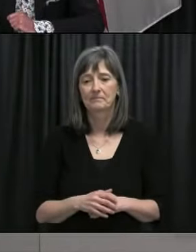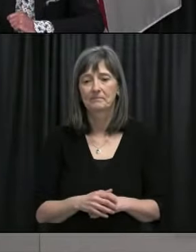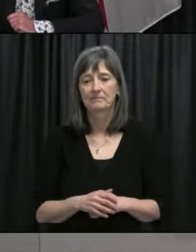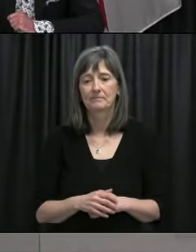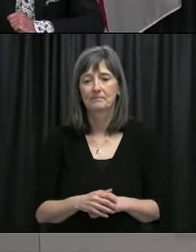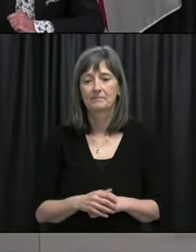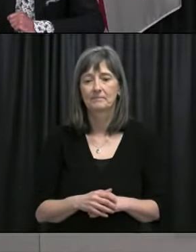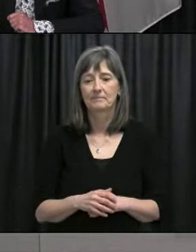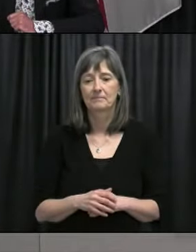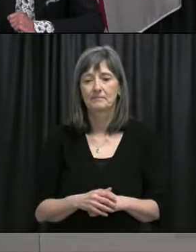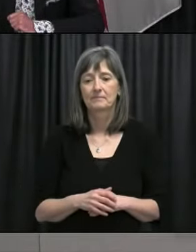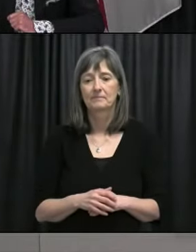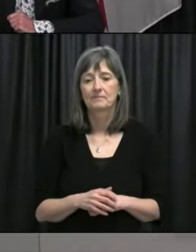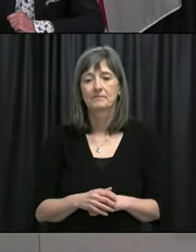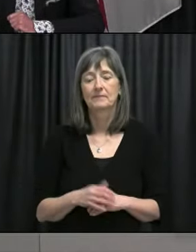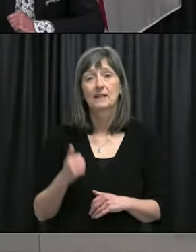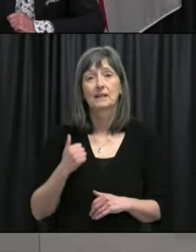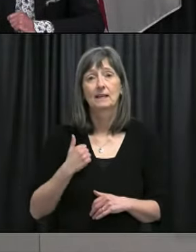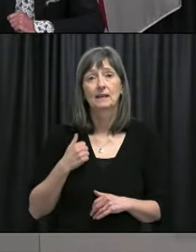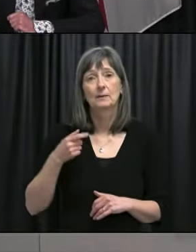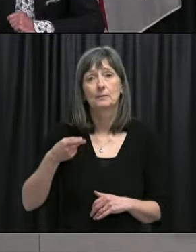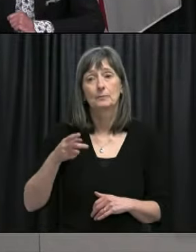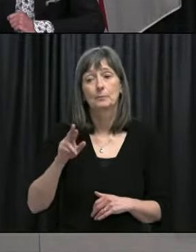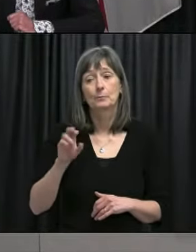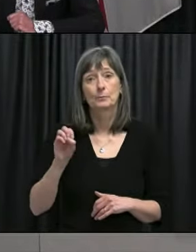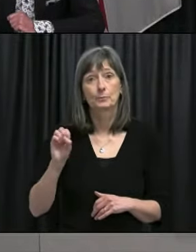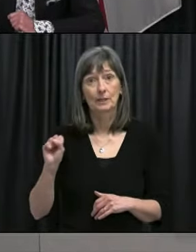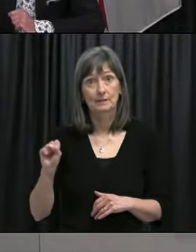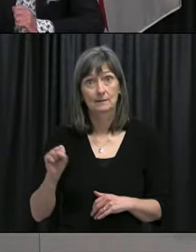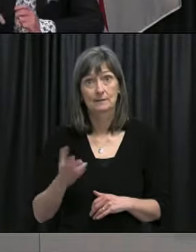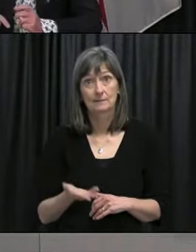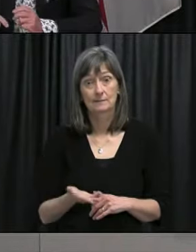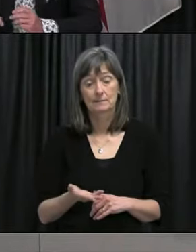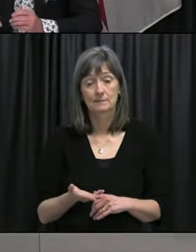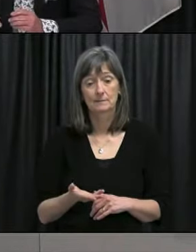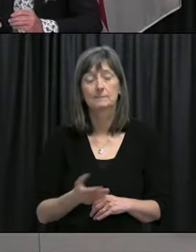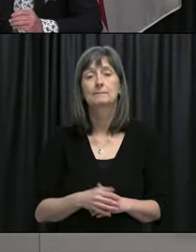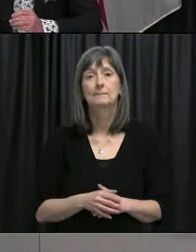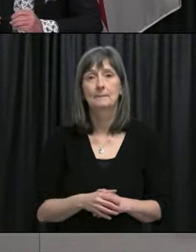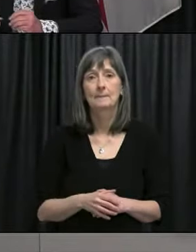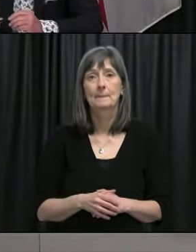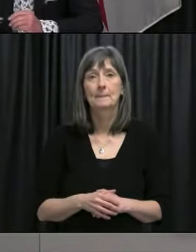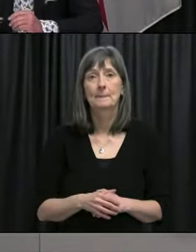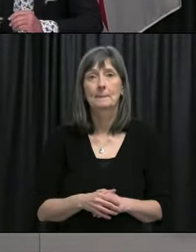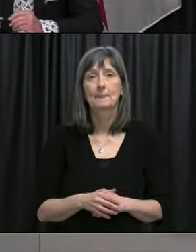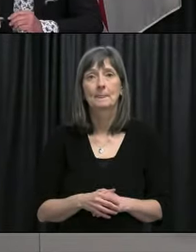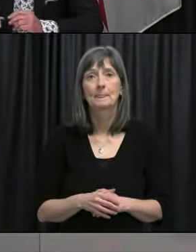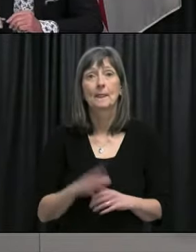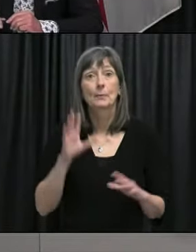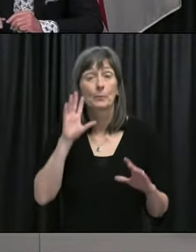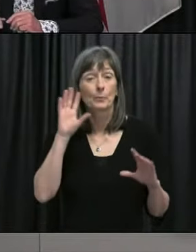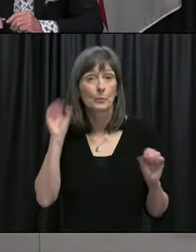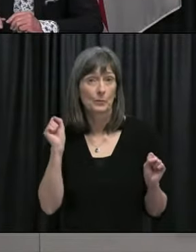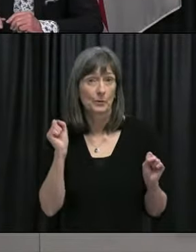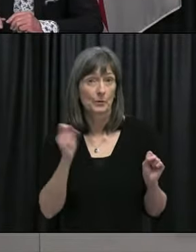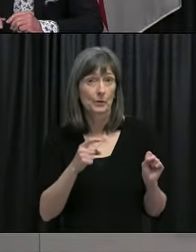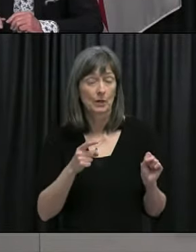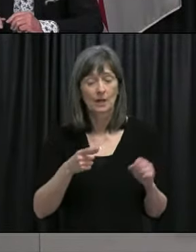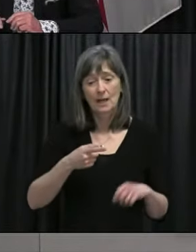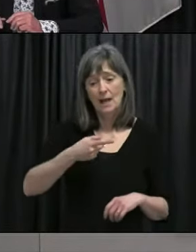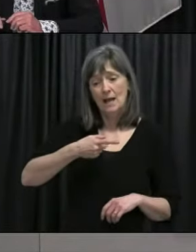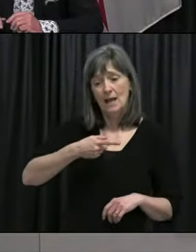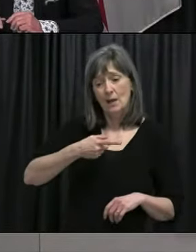Thanks, Patrick. Sarah Smelly with the Canadian Press. Do you have a final question? Yes. Just a quick question for the premier. Is our plan,